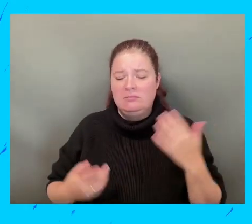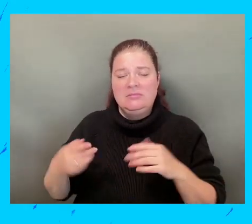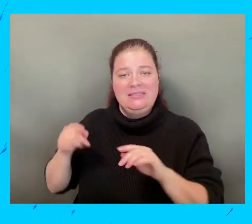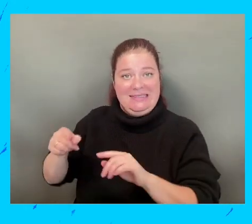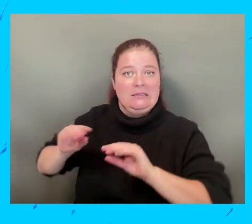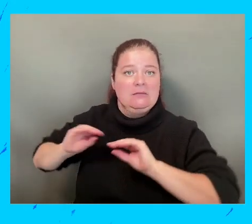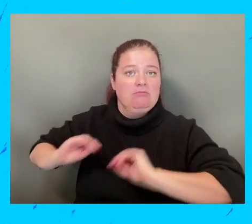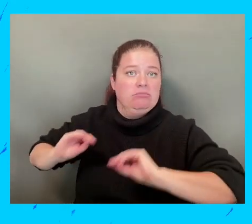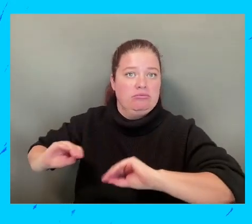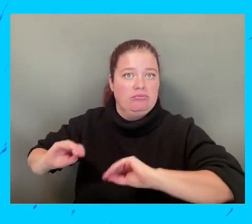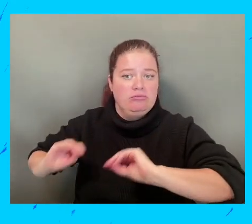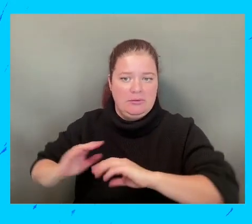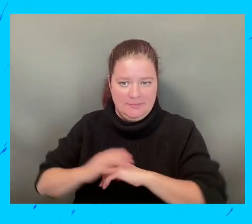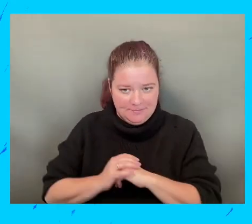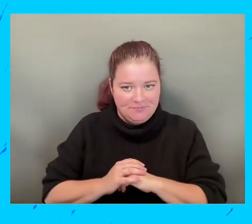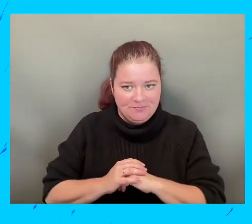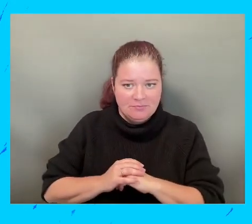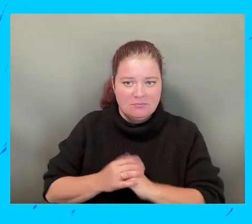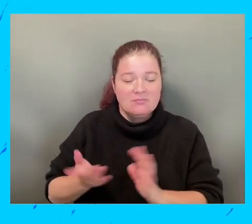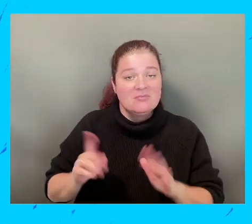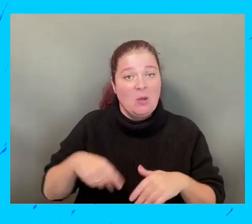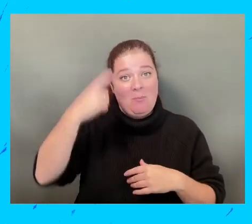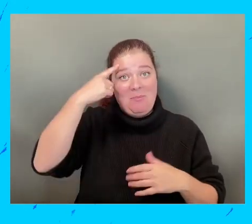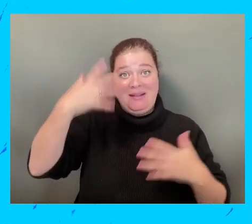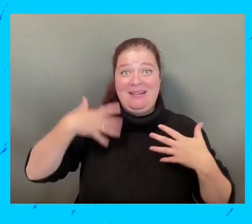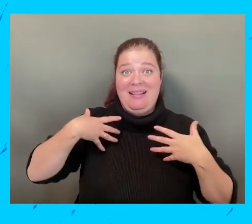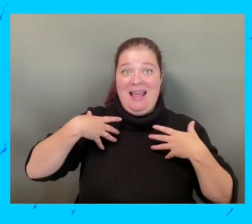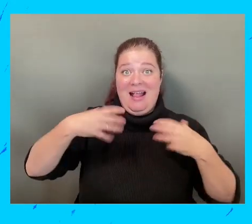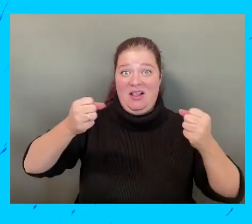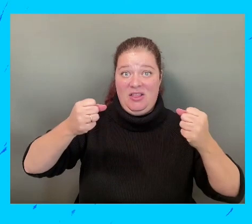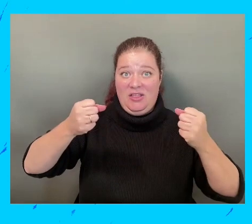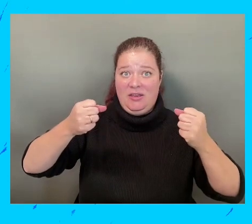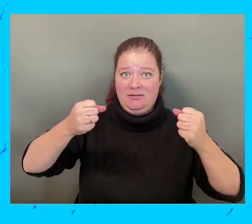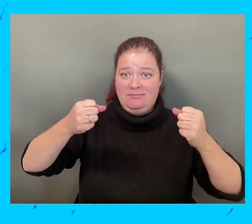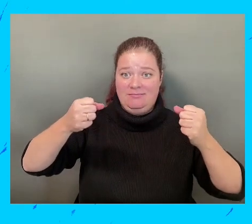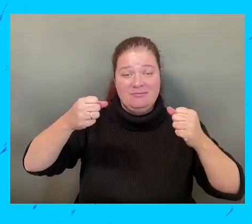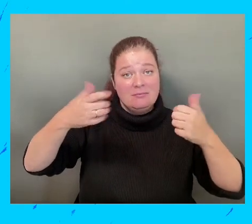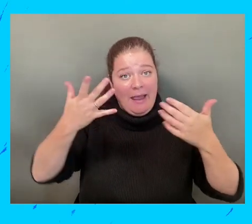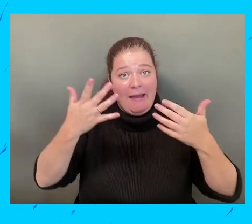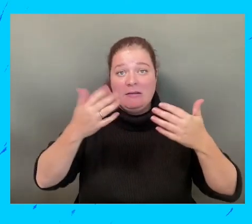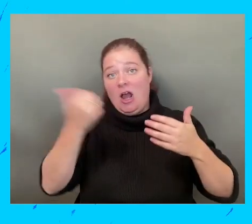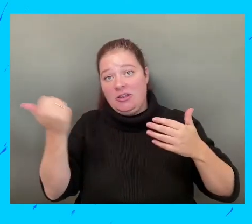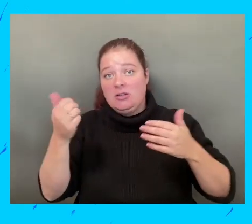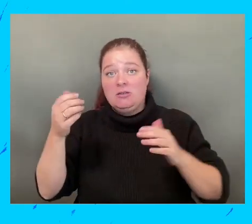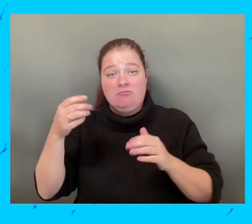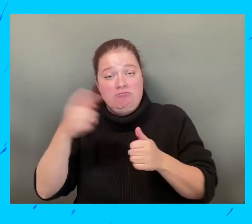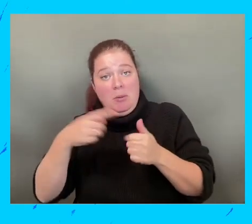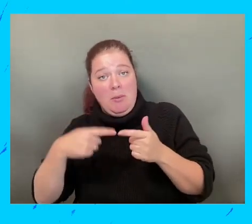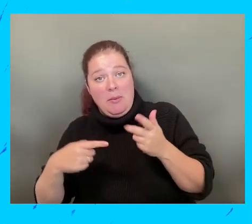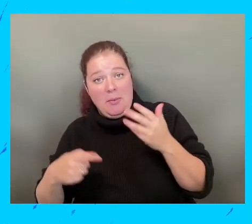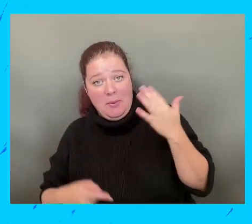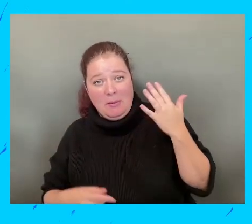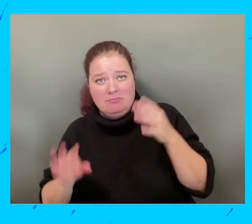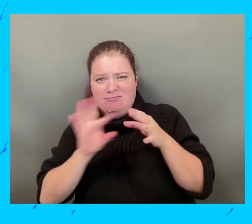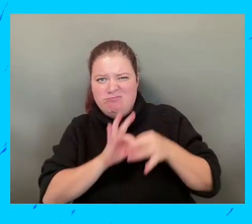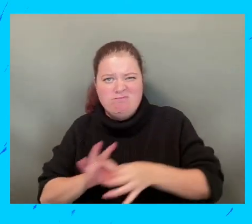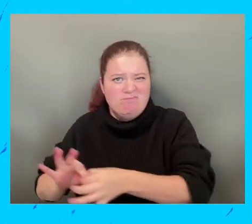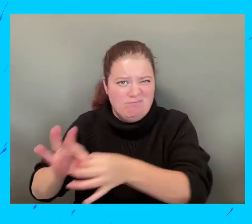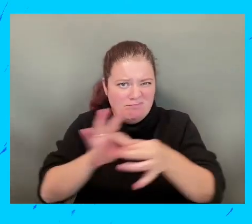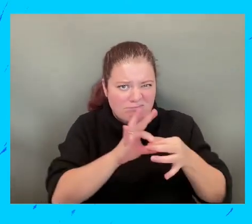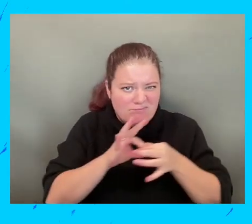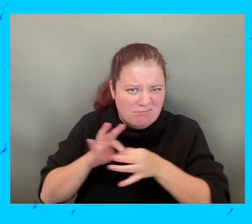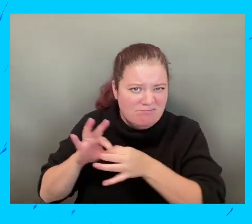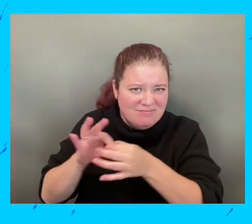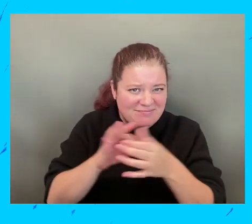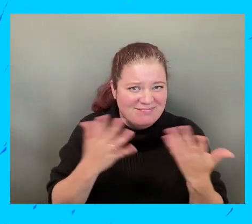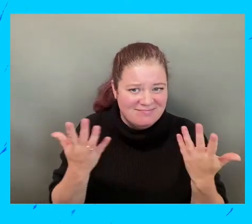because we think that the health is a very big thing and we have to include in the